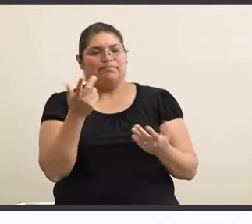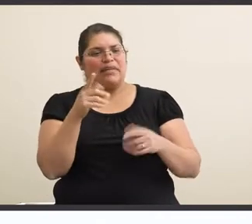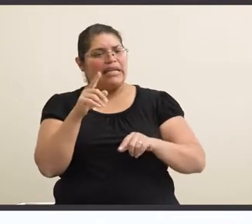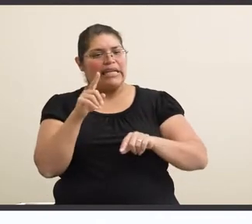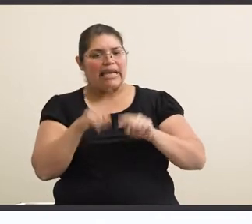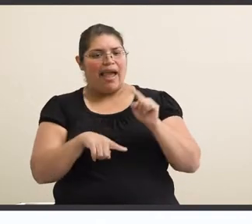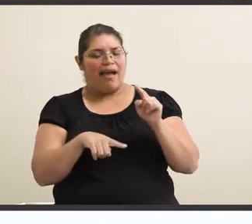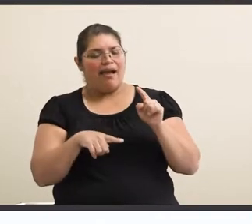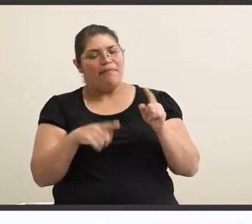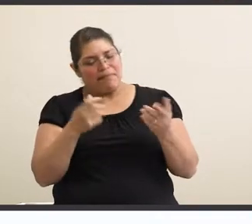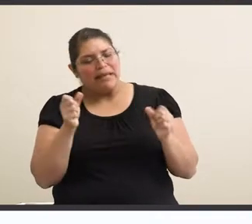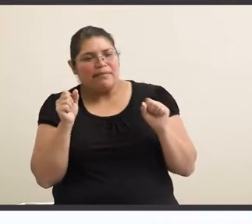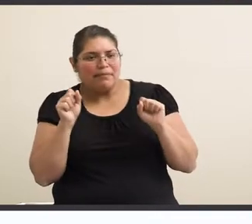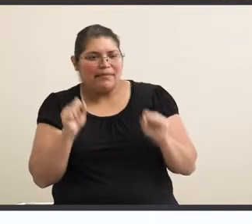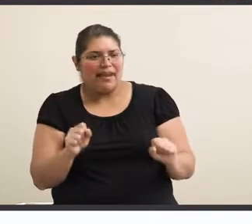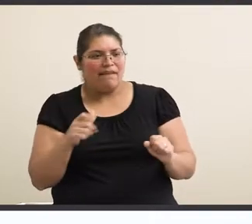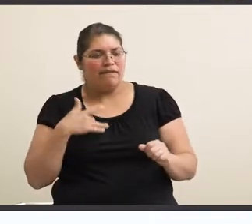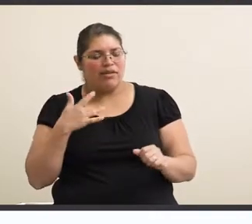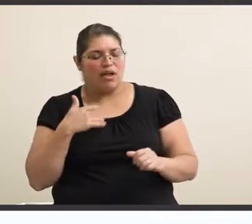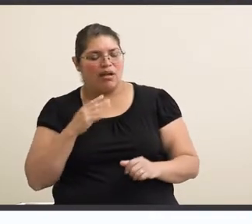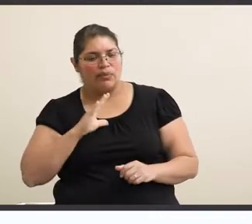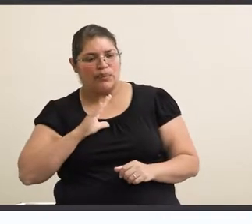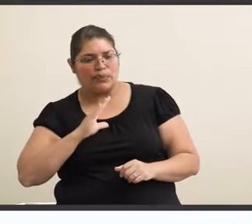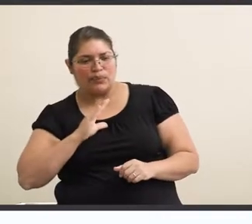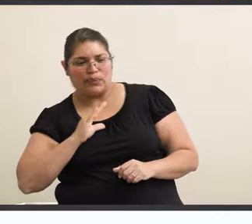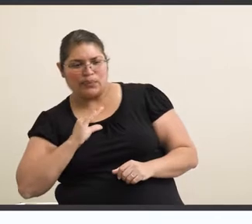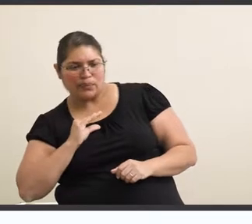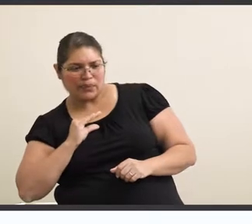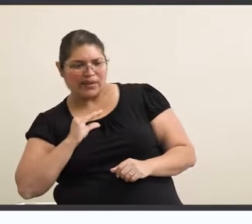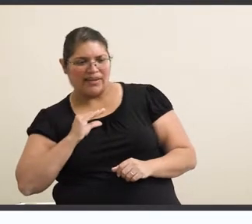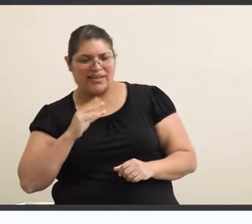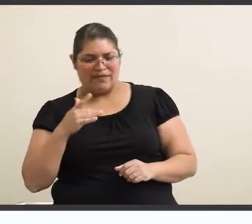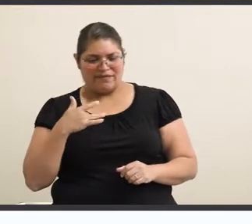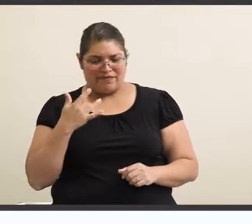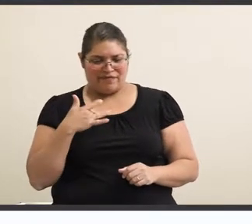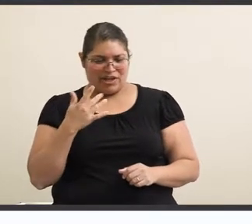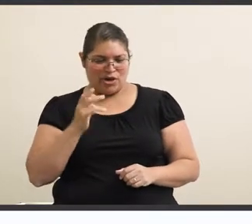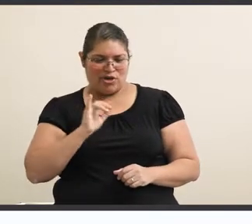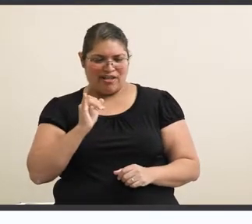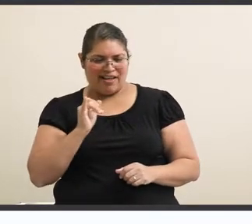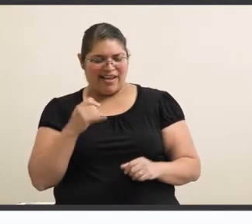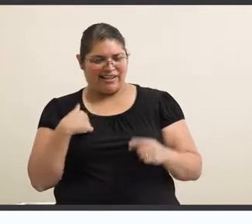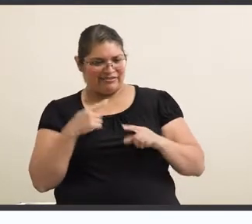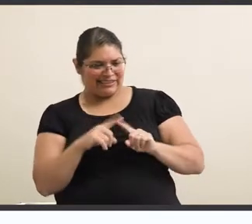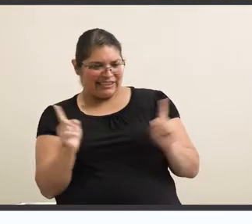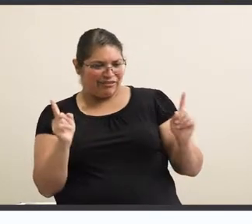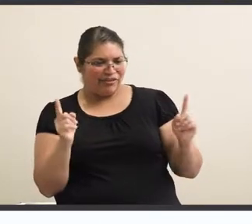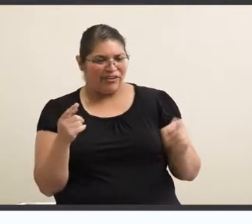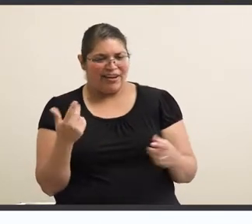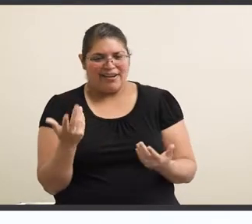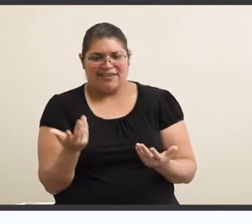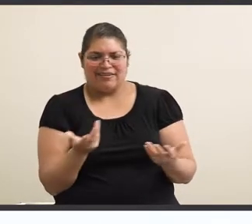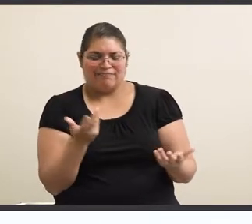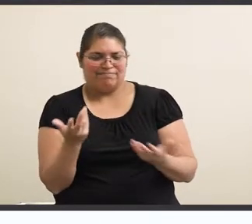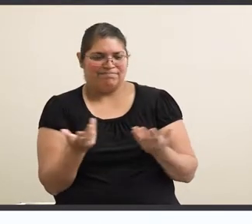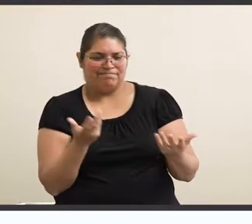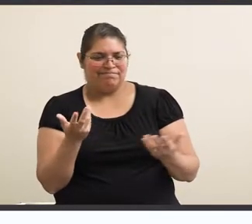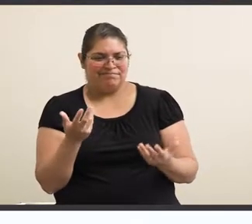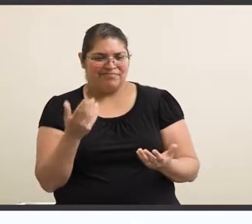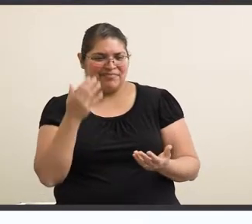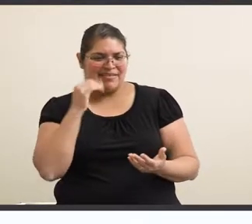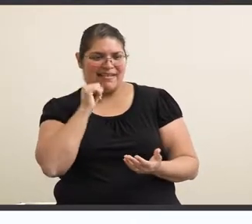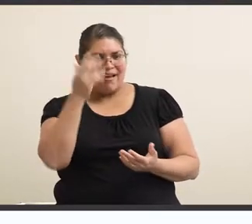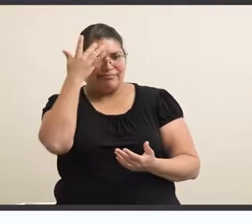be discouraging, feeling like you're different or you don't have, you're not as